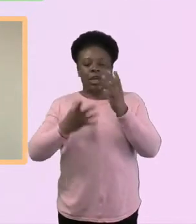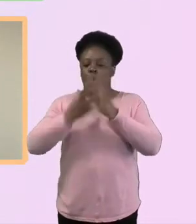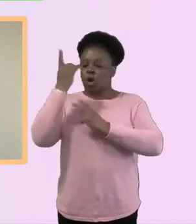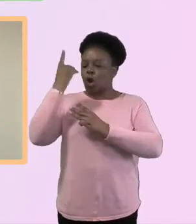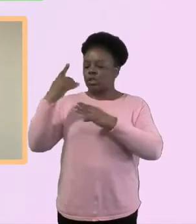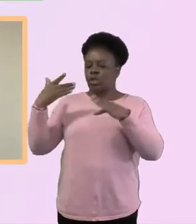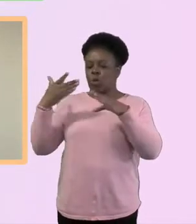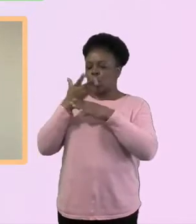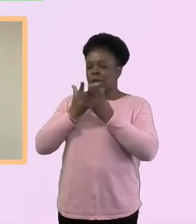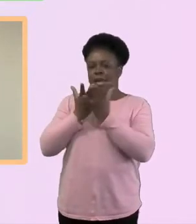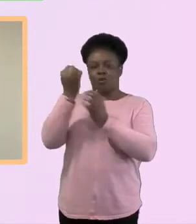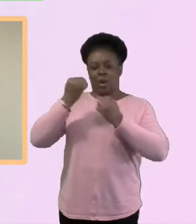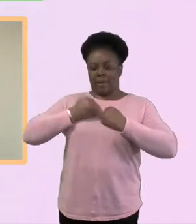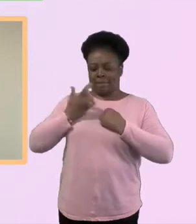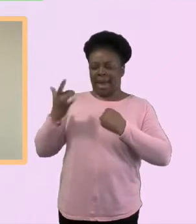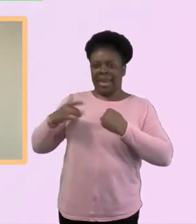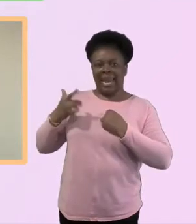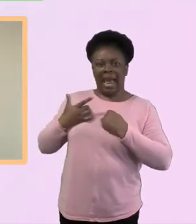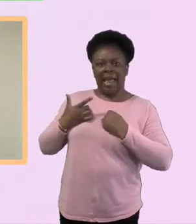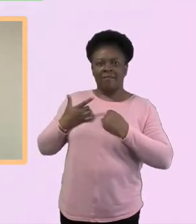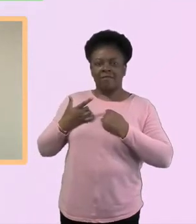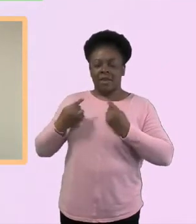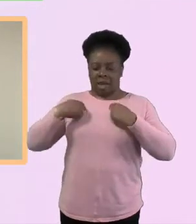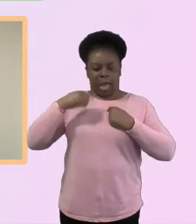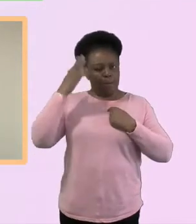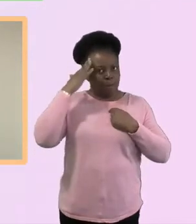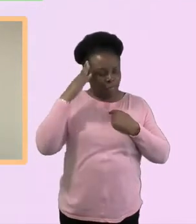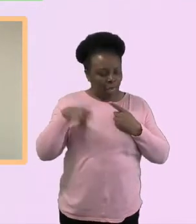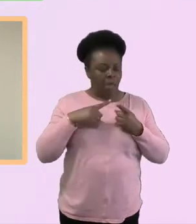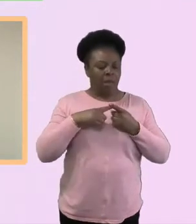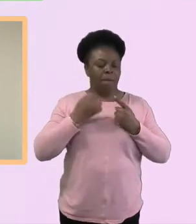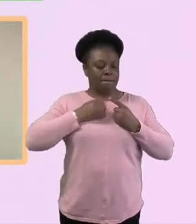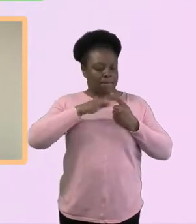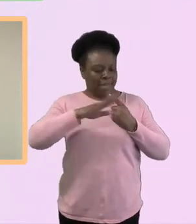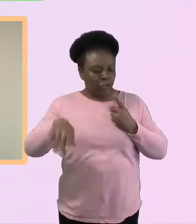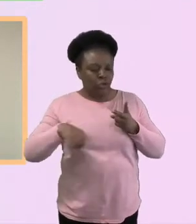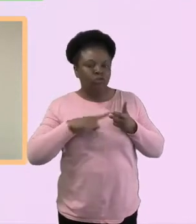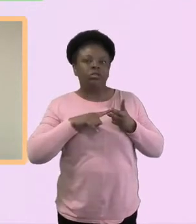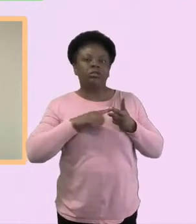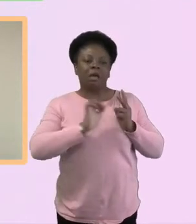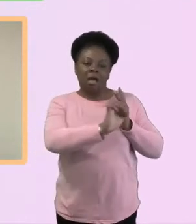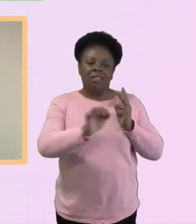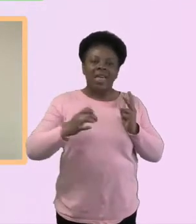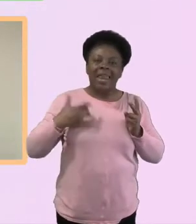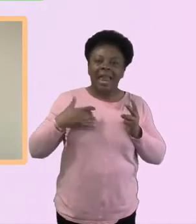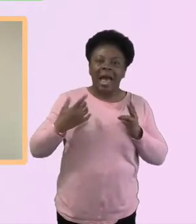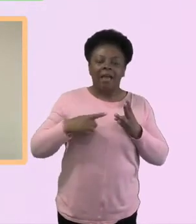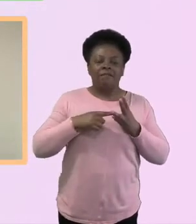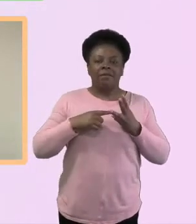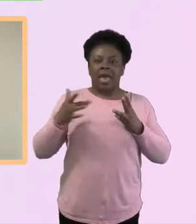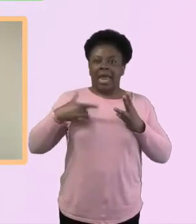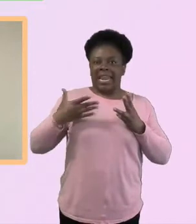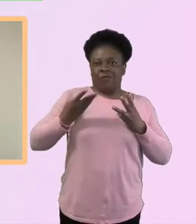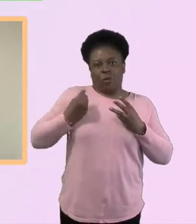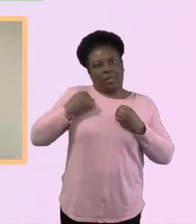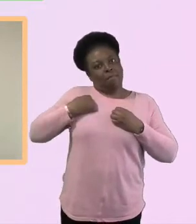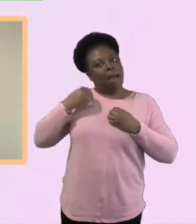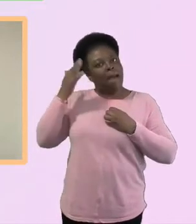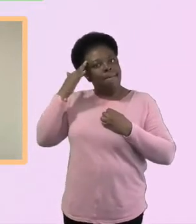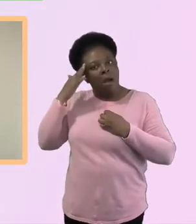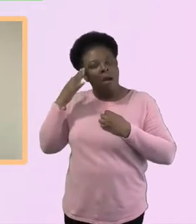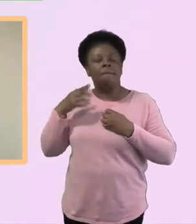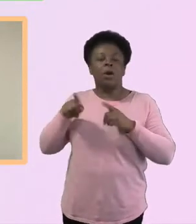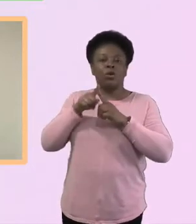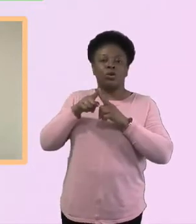a mother, as in my children's lives, in their spiritual development. We live with my mom as well, foster children,